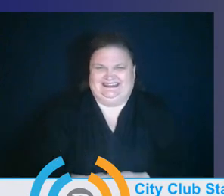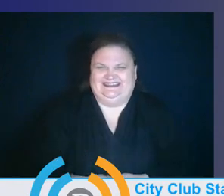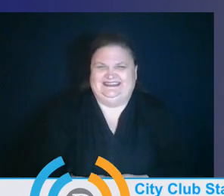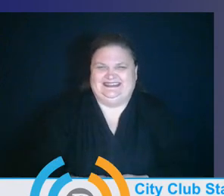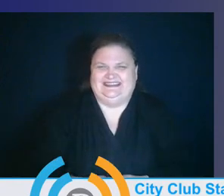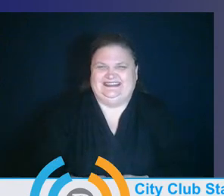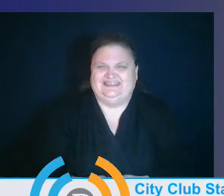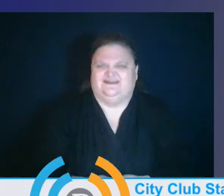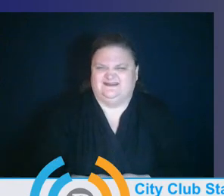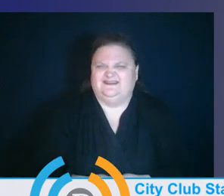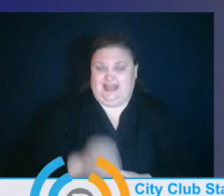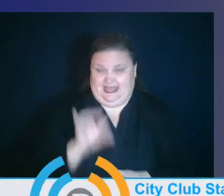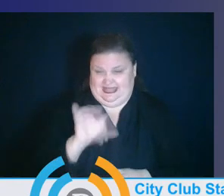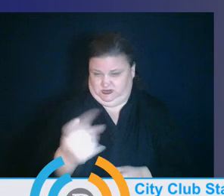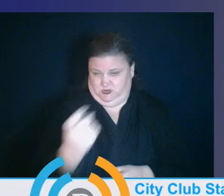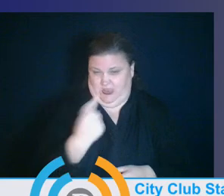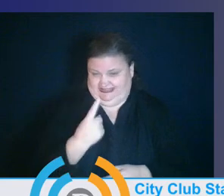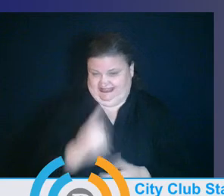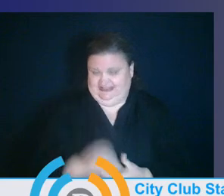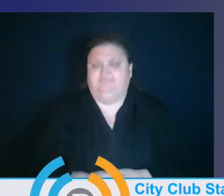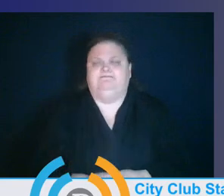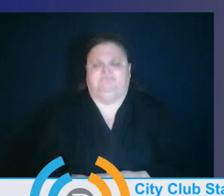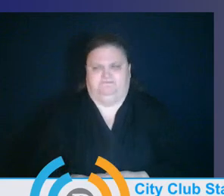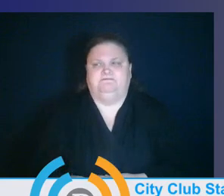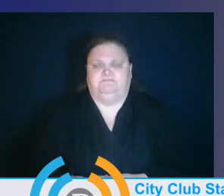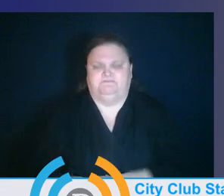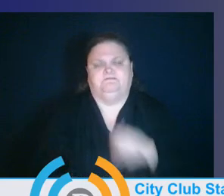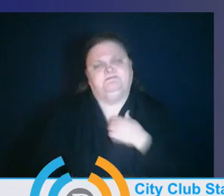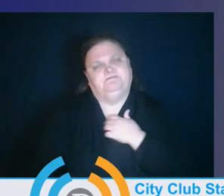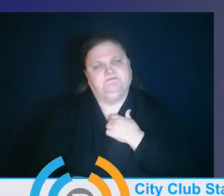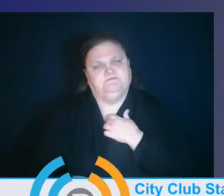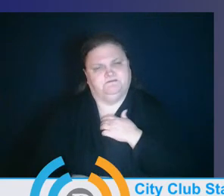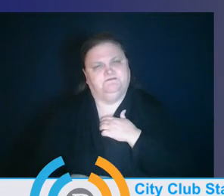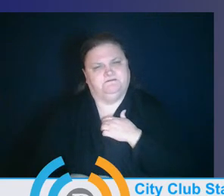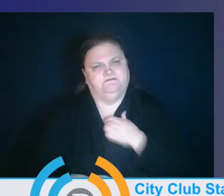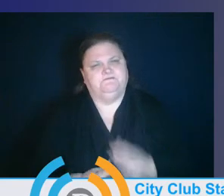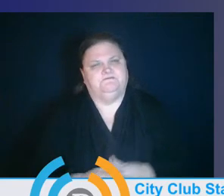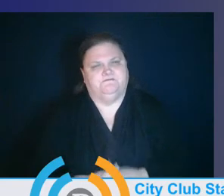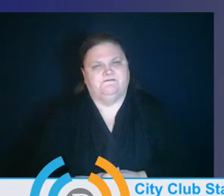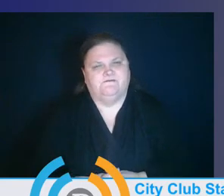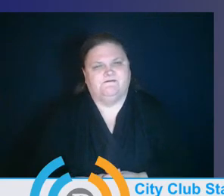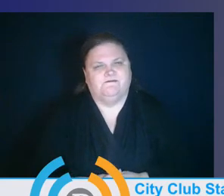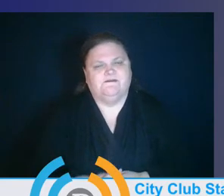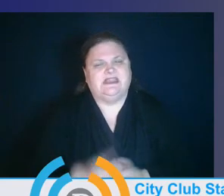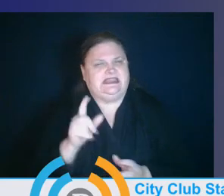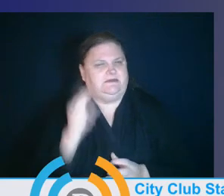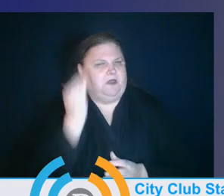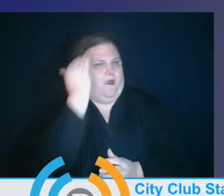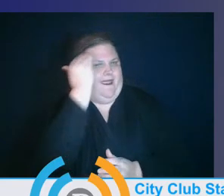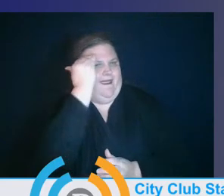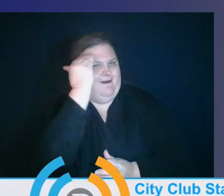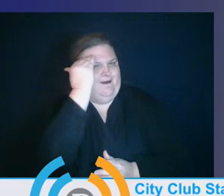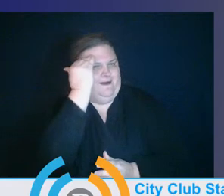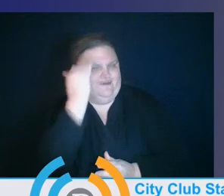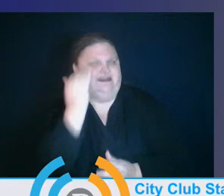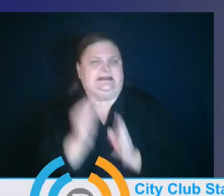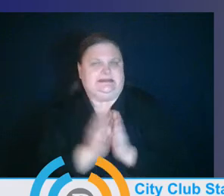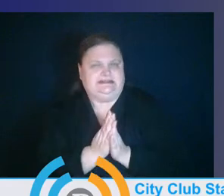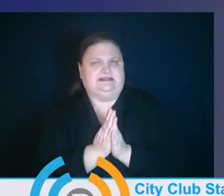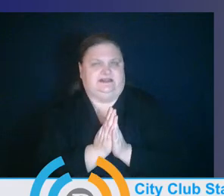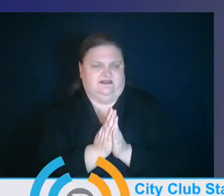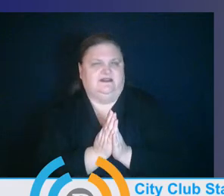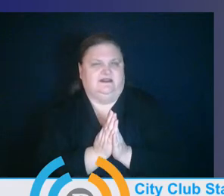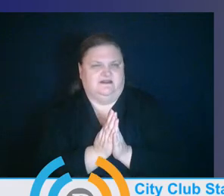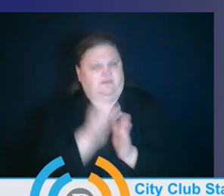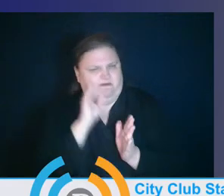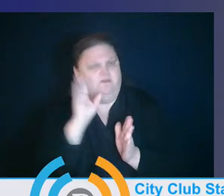is the question you're asking, Toya. And we have to be super conscious and mindful of the fact that we know